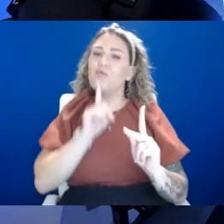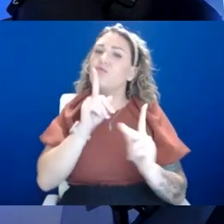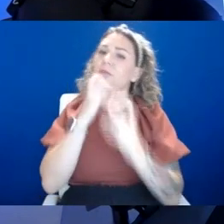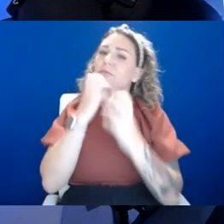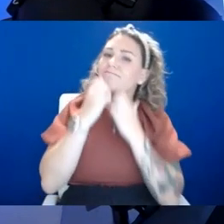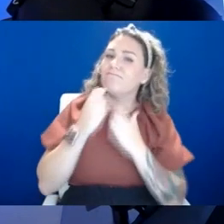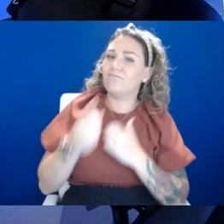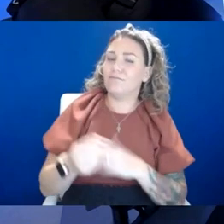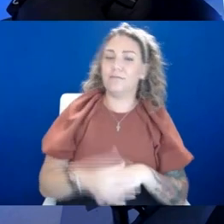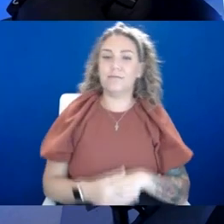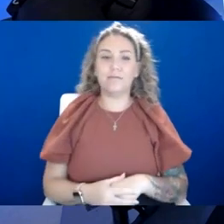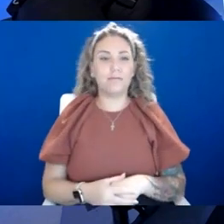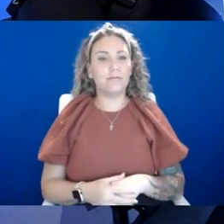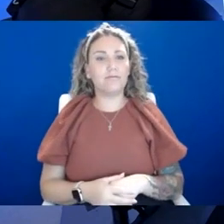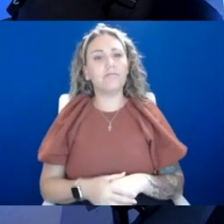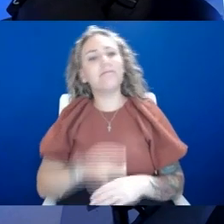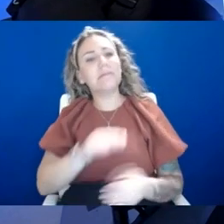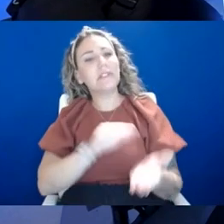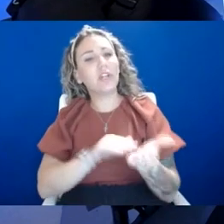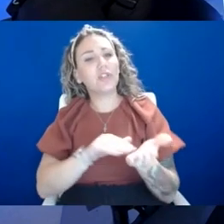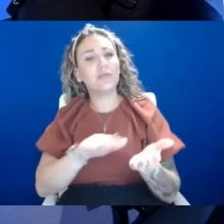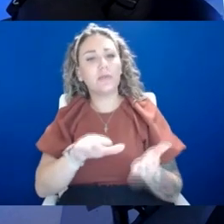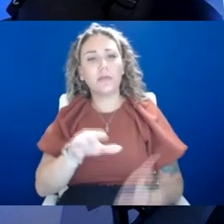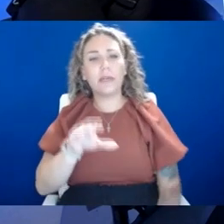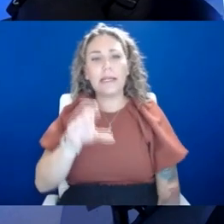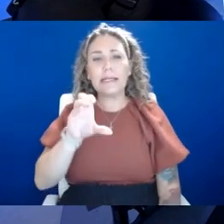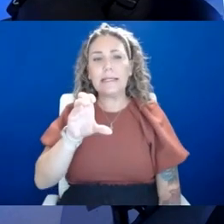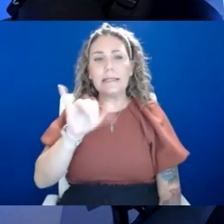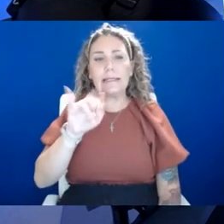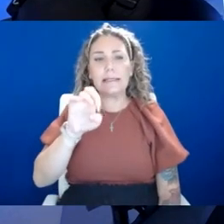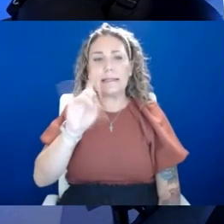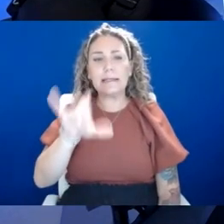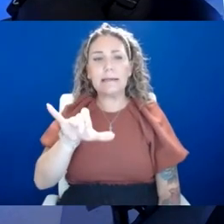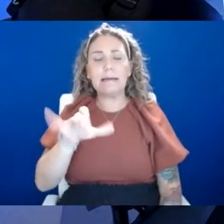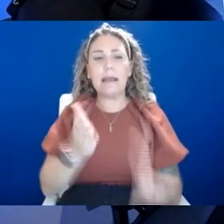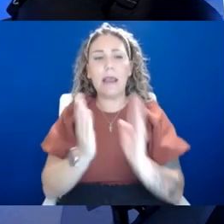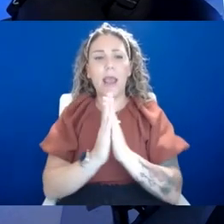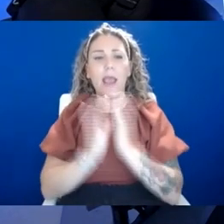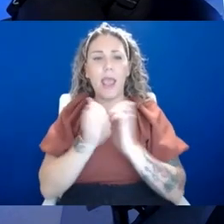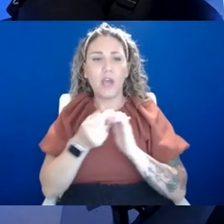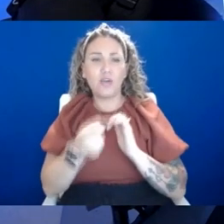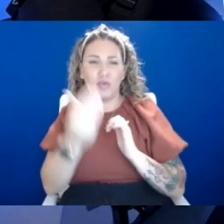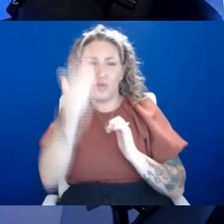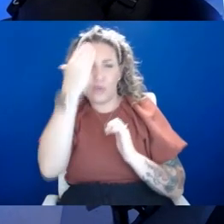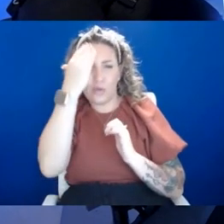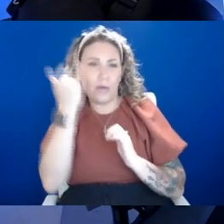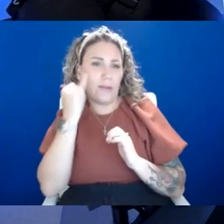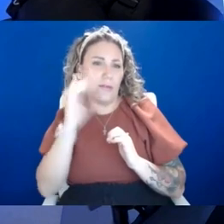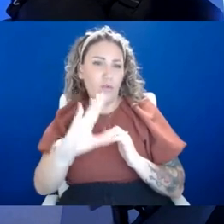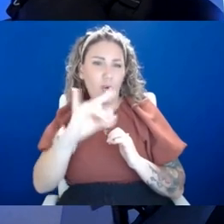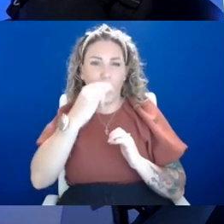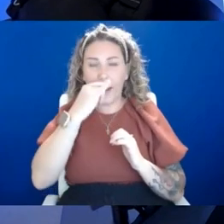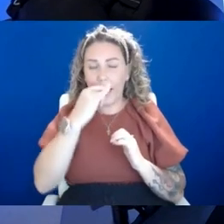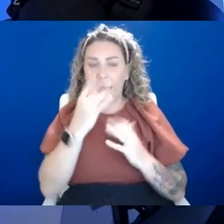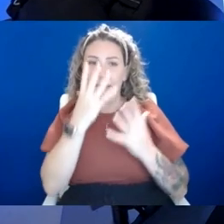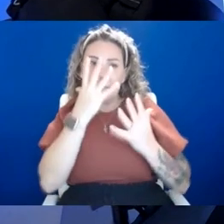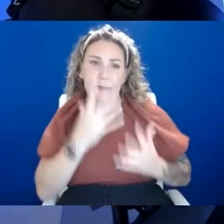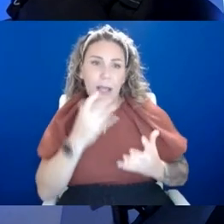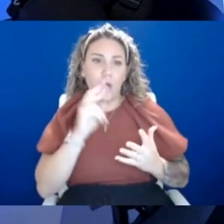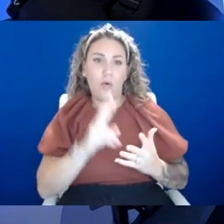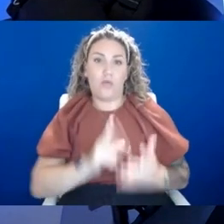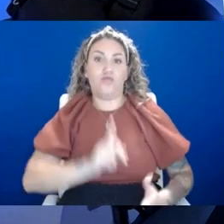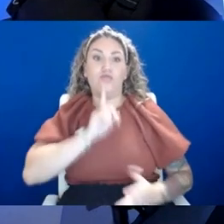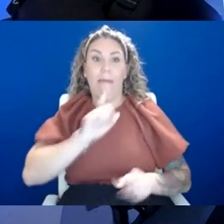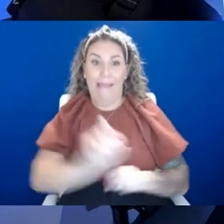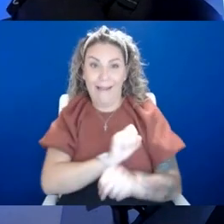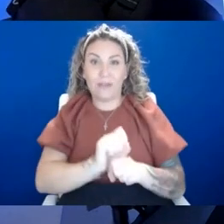So doctor, have a question for you. Sidney asks, how do you know if your kid is just sad or suffering from true depression that needs